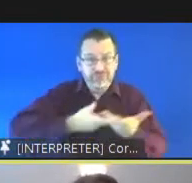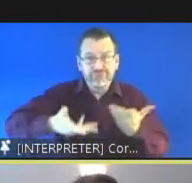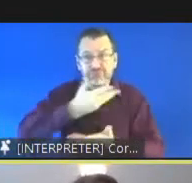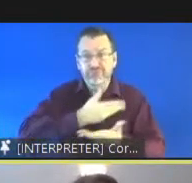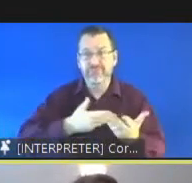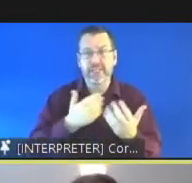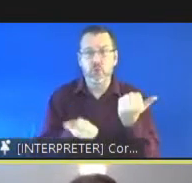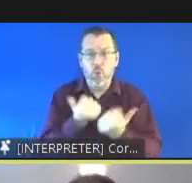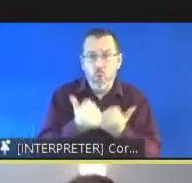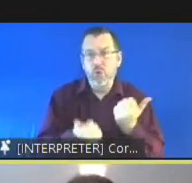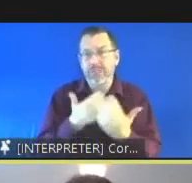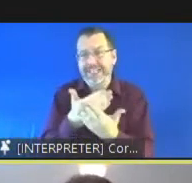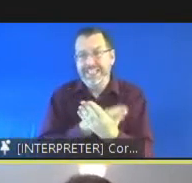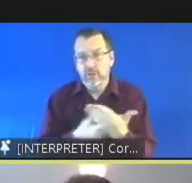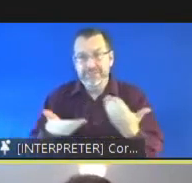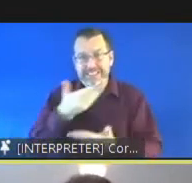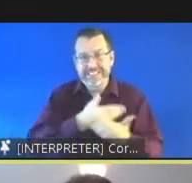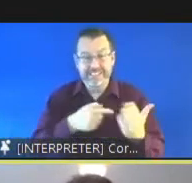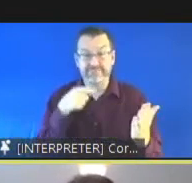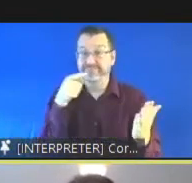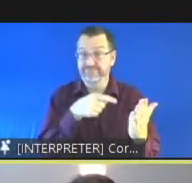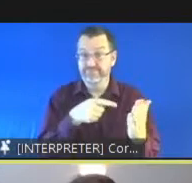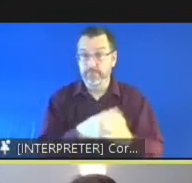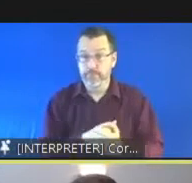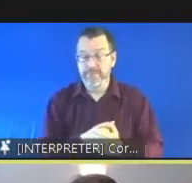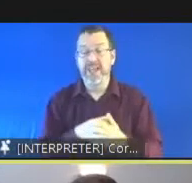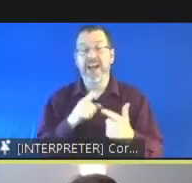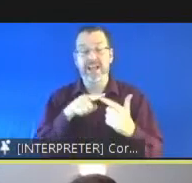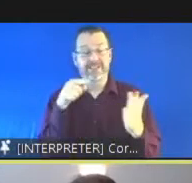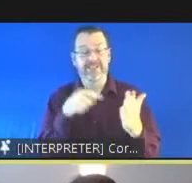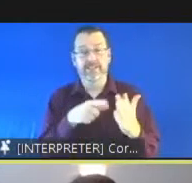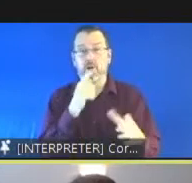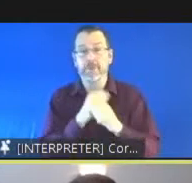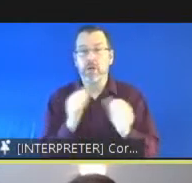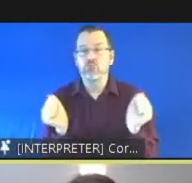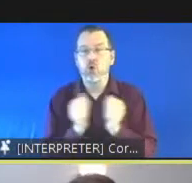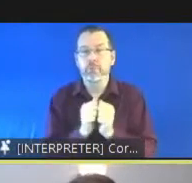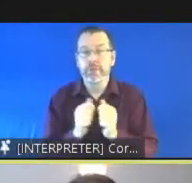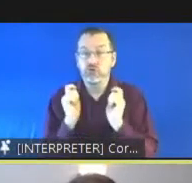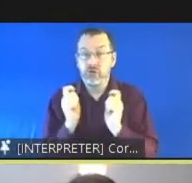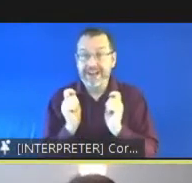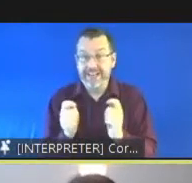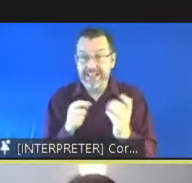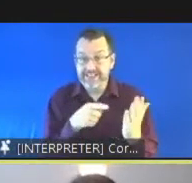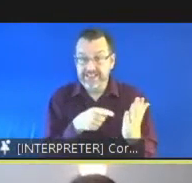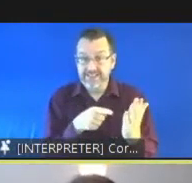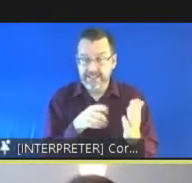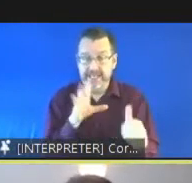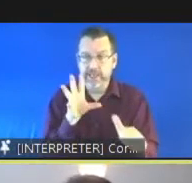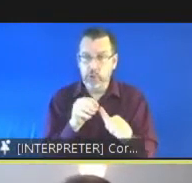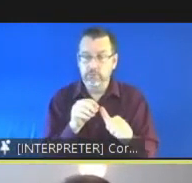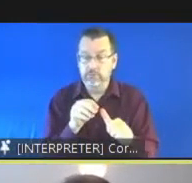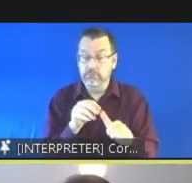called out also important is the reference to appropriate training including specifically police and prison staff